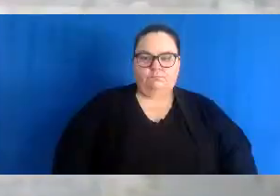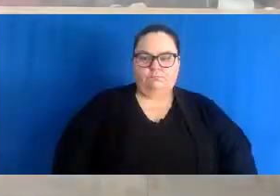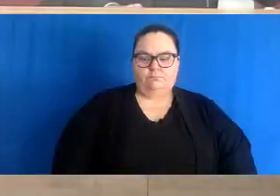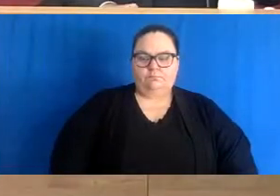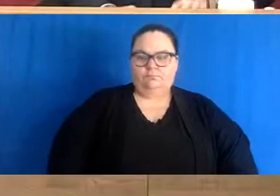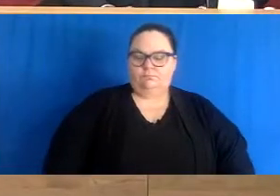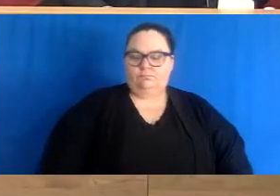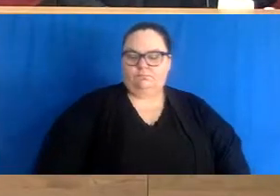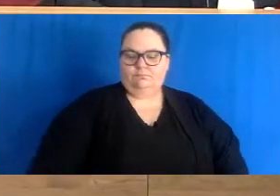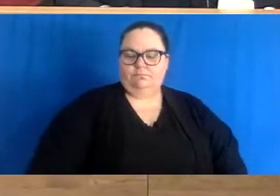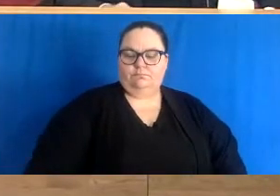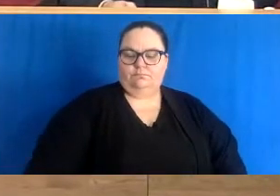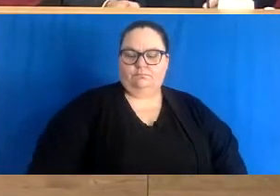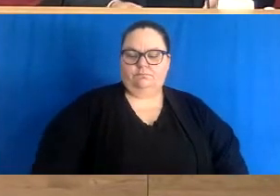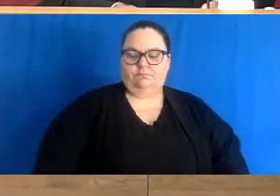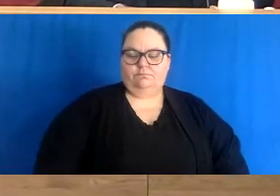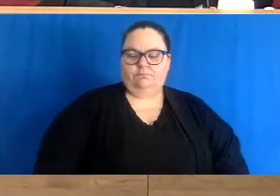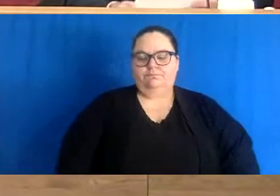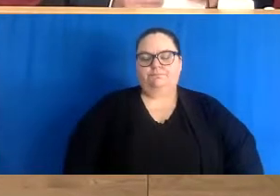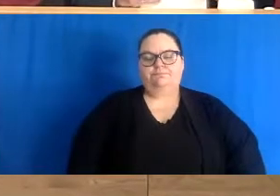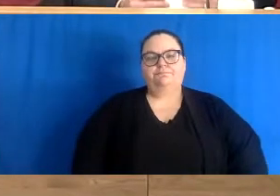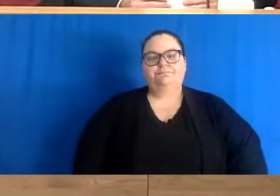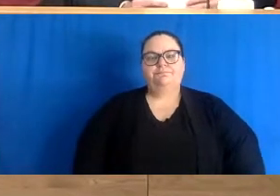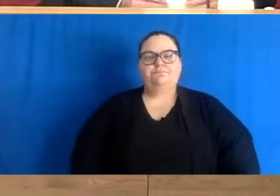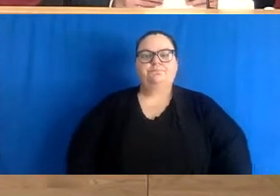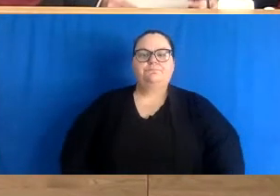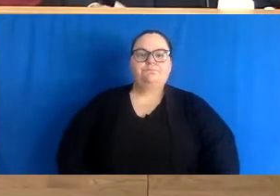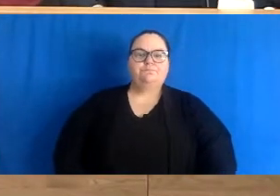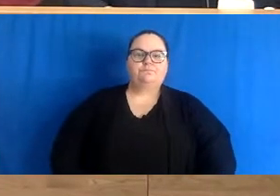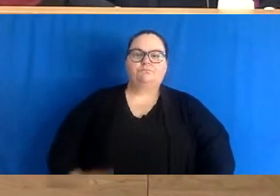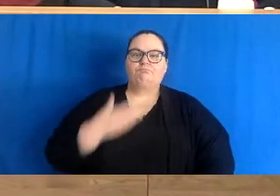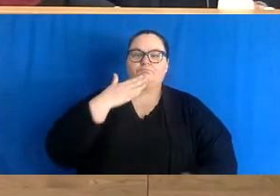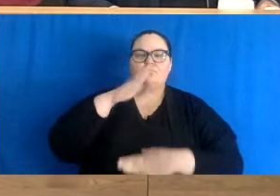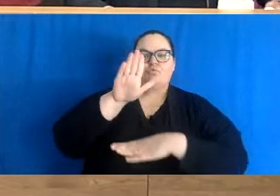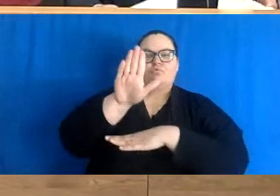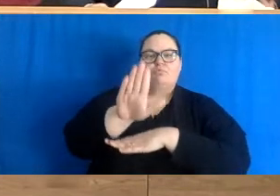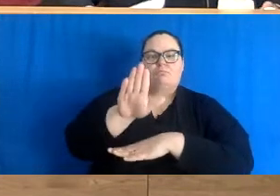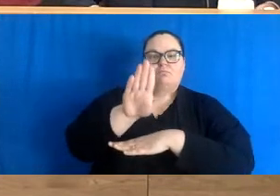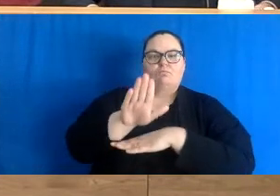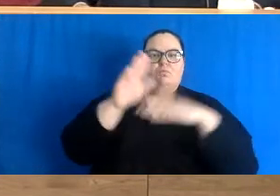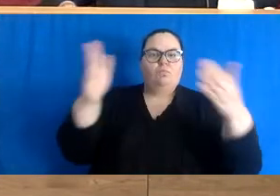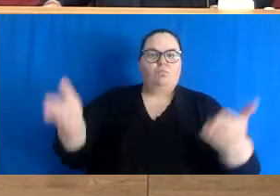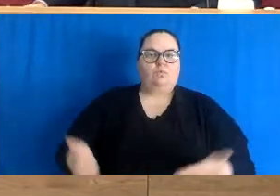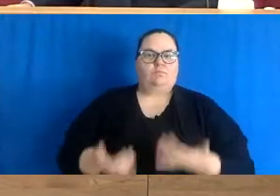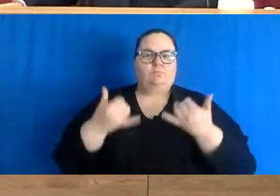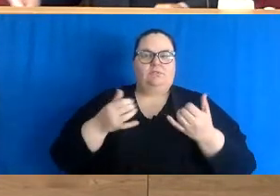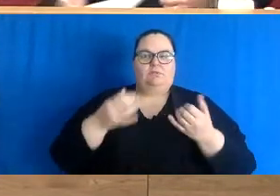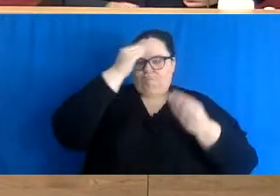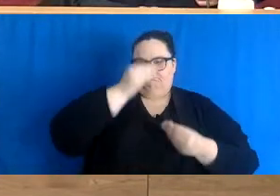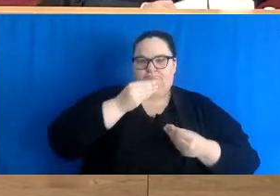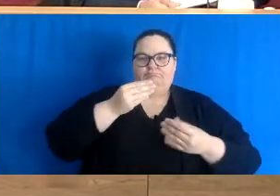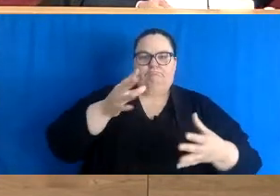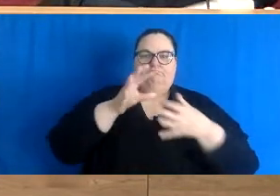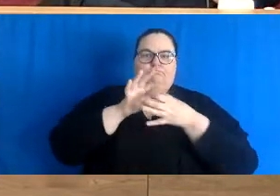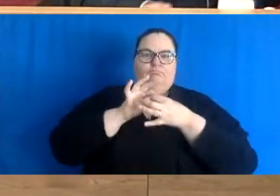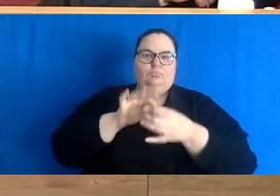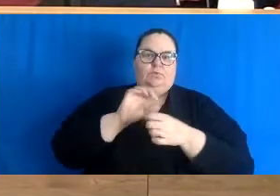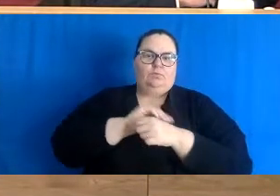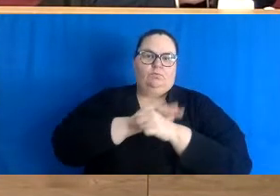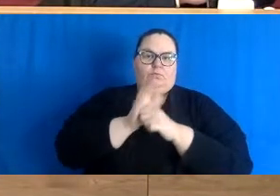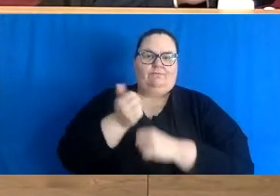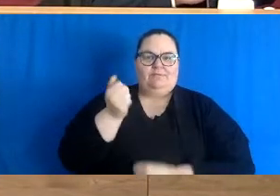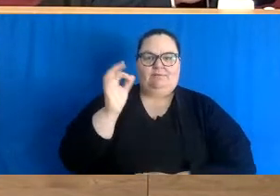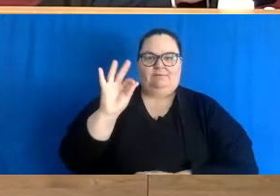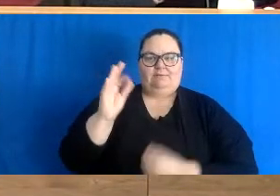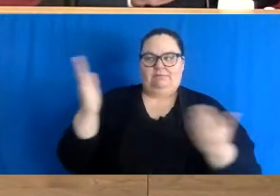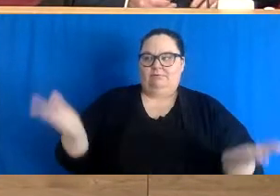Hello everyone, and welcome to today's update on COVID-19 in New Brunswick. Bon après-midi tout le monde et bienvenue à cette mise à